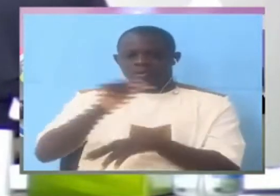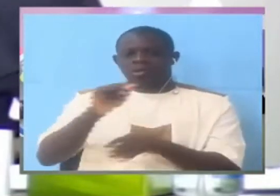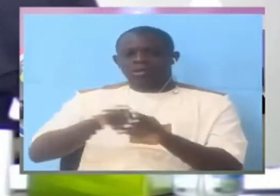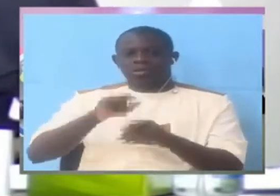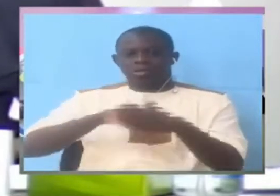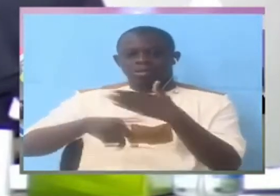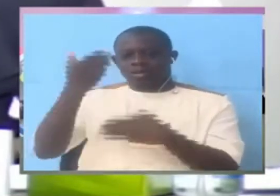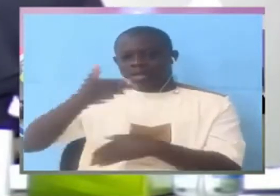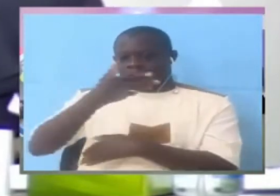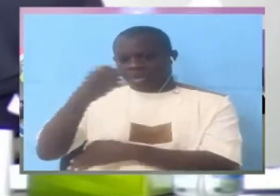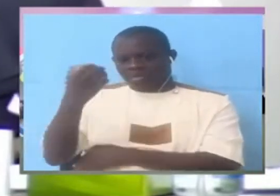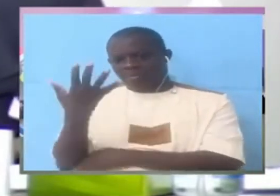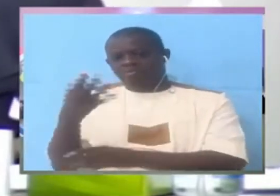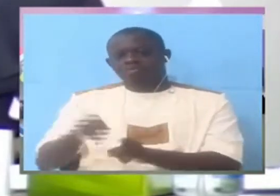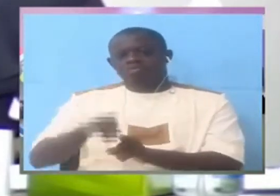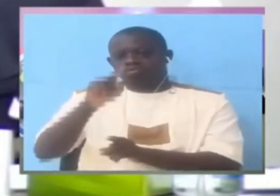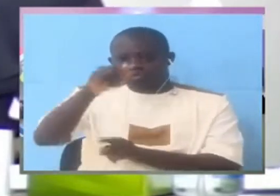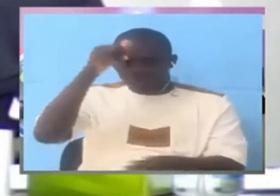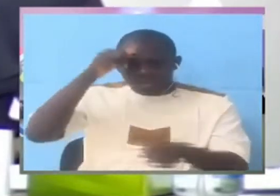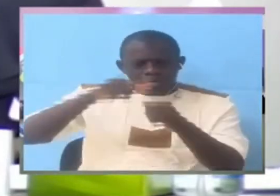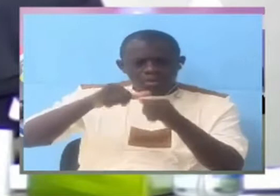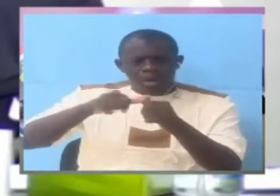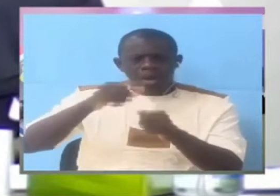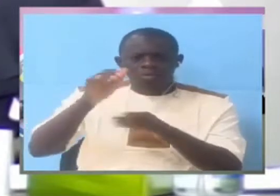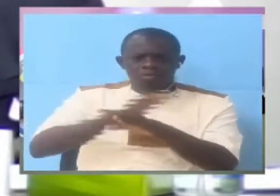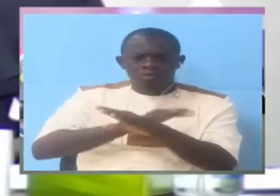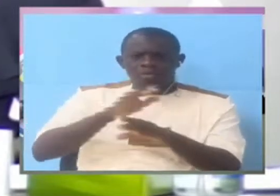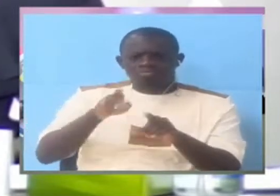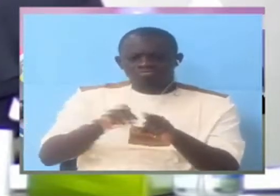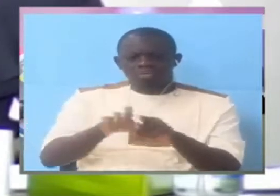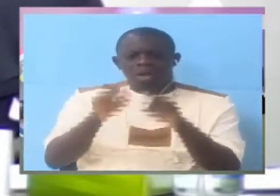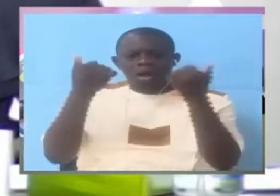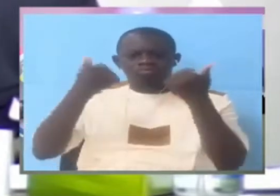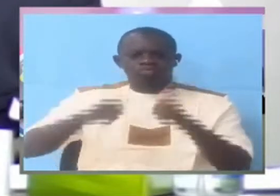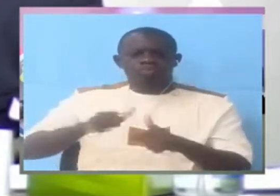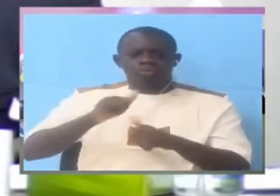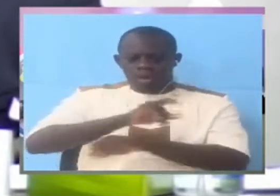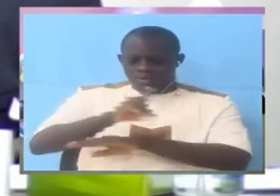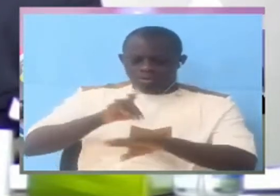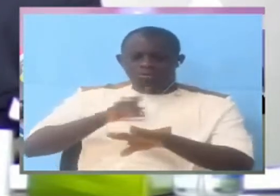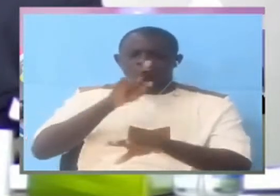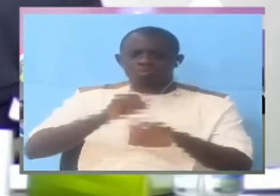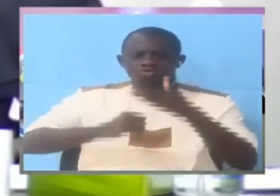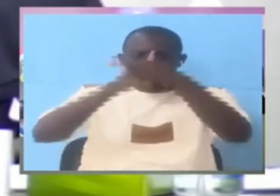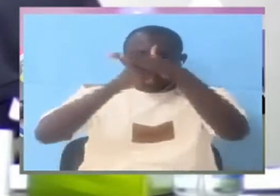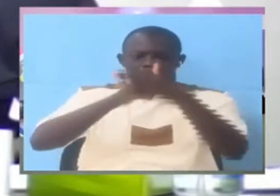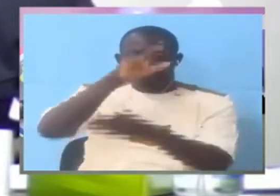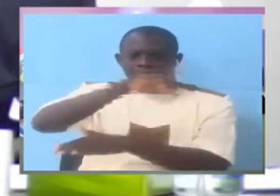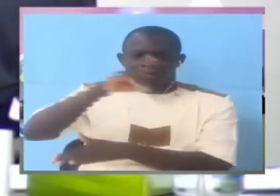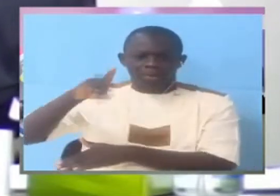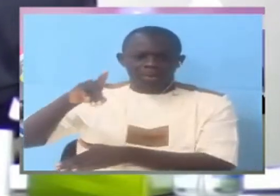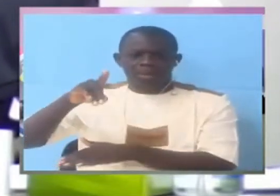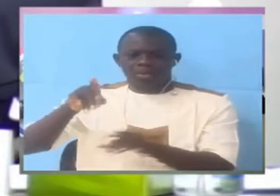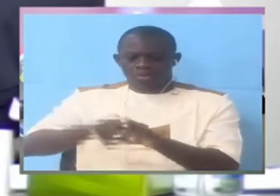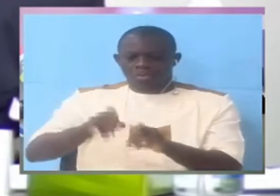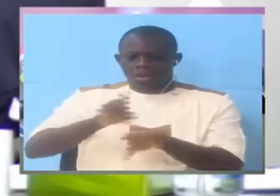Do you recall the demonstration that was held by supporters of the PPP at the